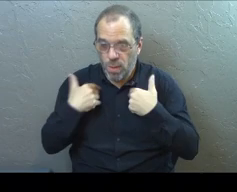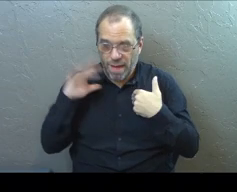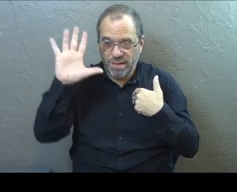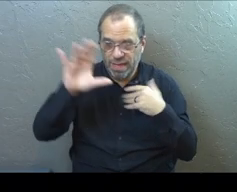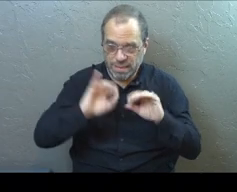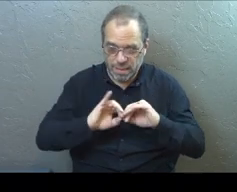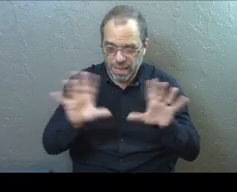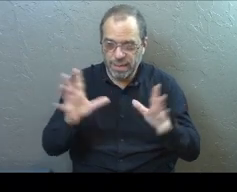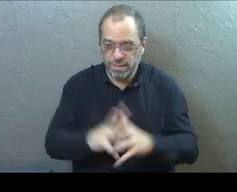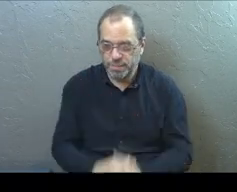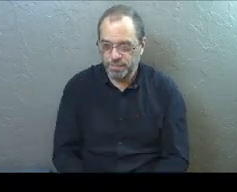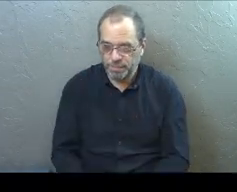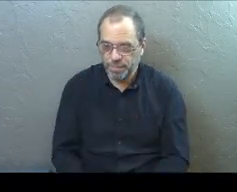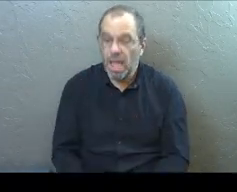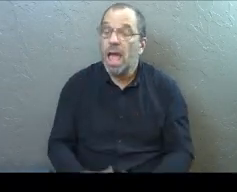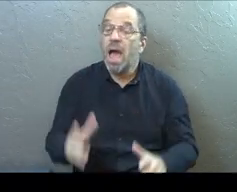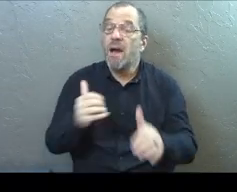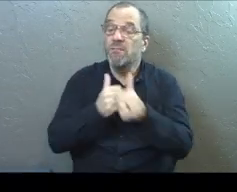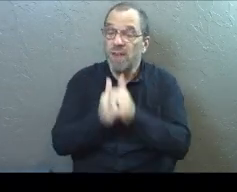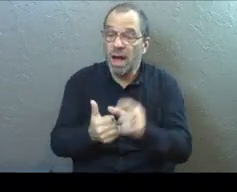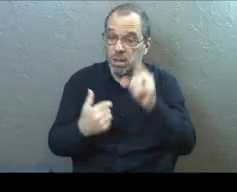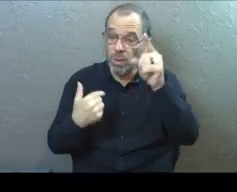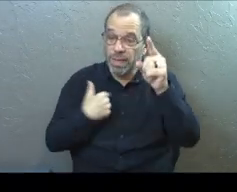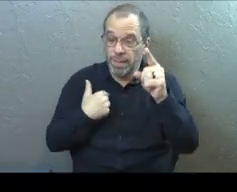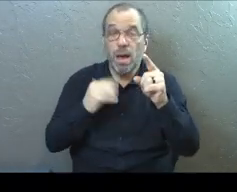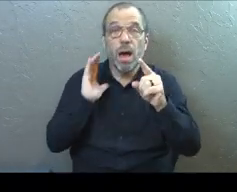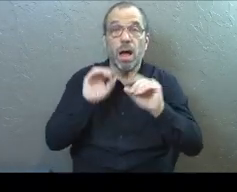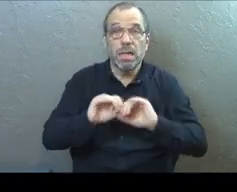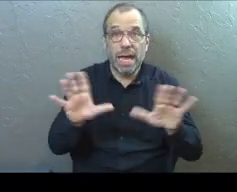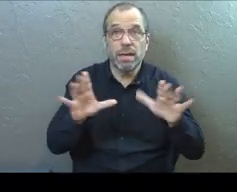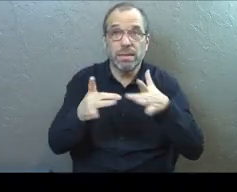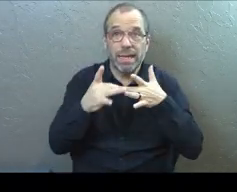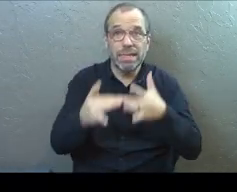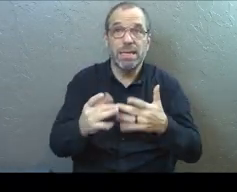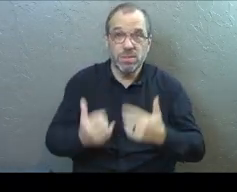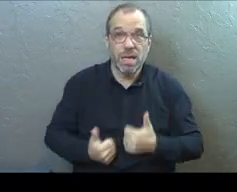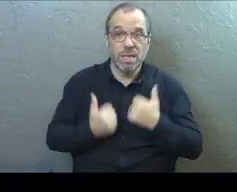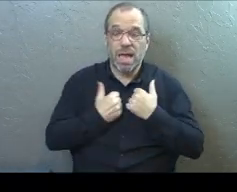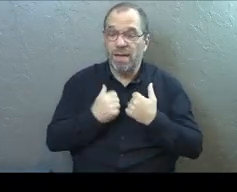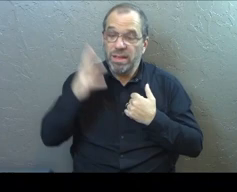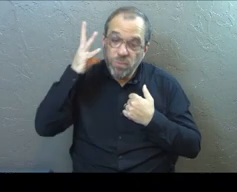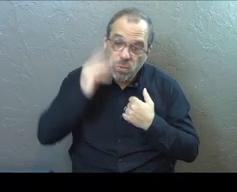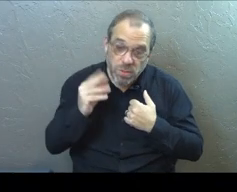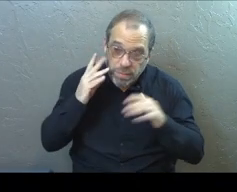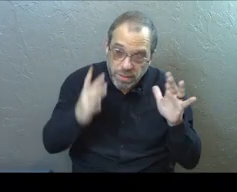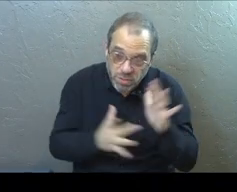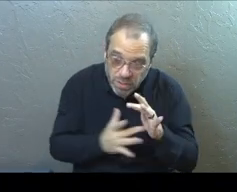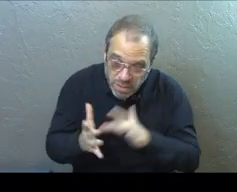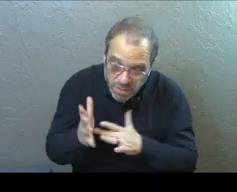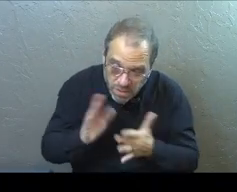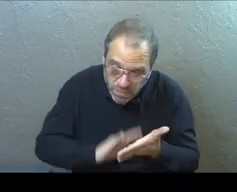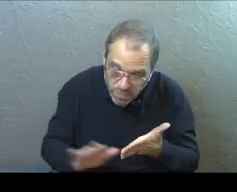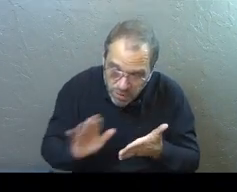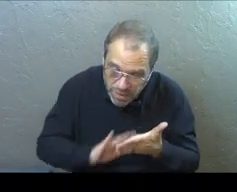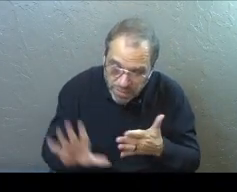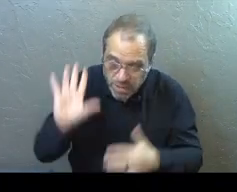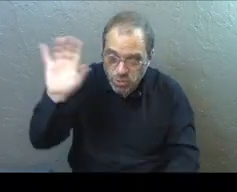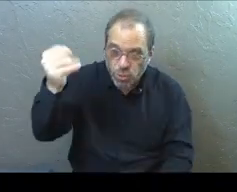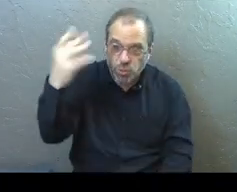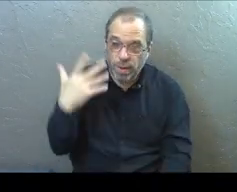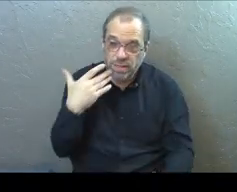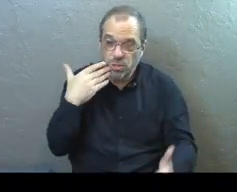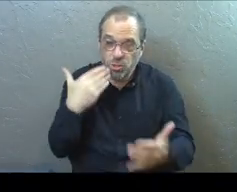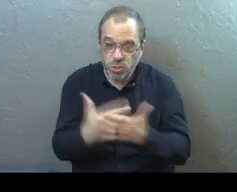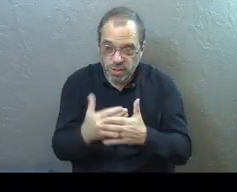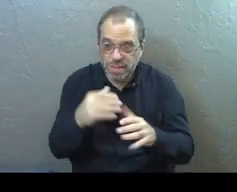light. And if you follow him, you will have the light that leads to life. And if you experience Jesus' forgiveness and his grace and